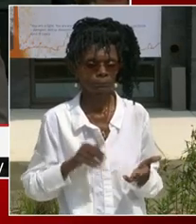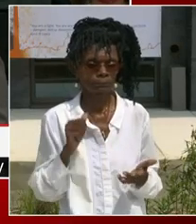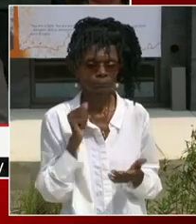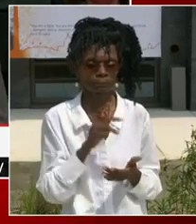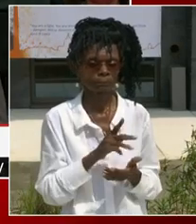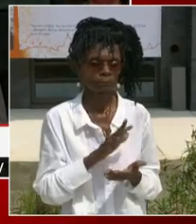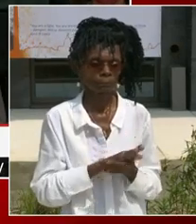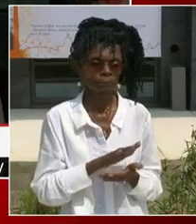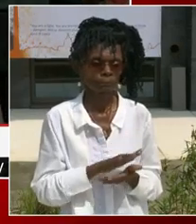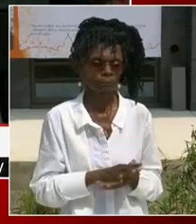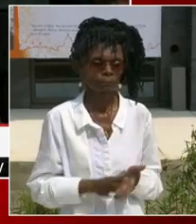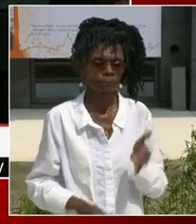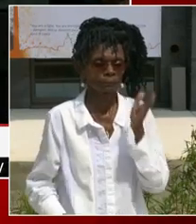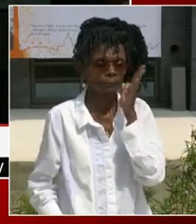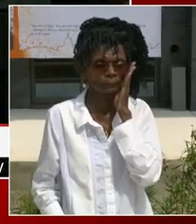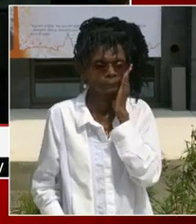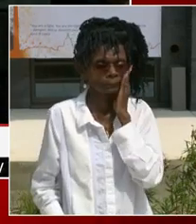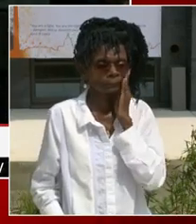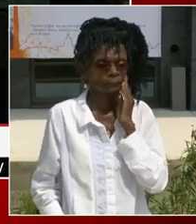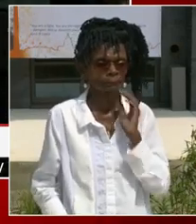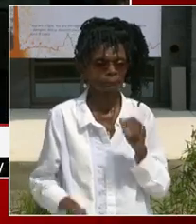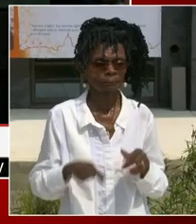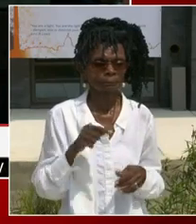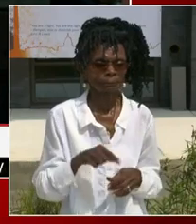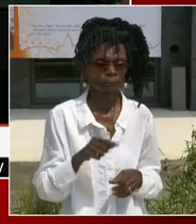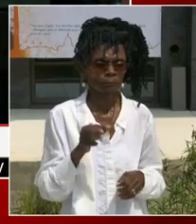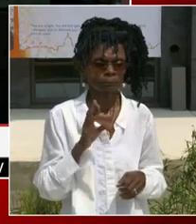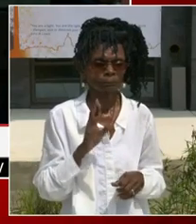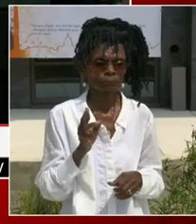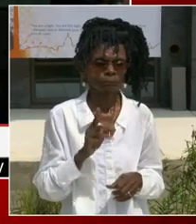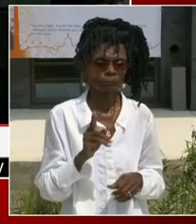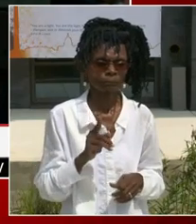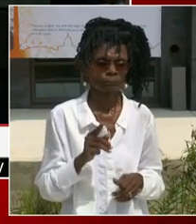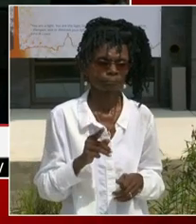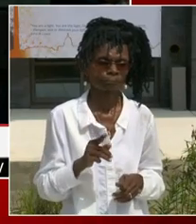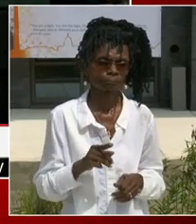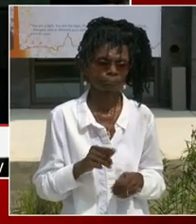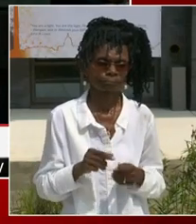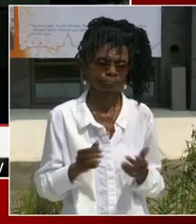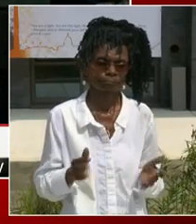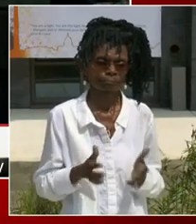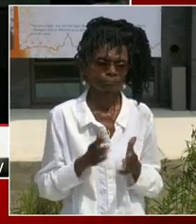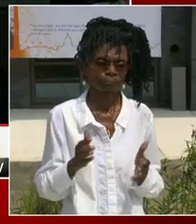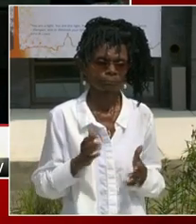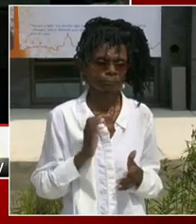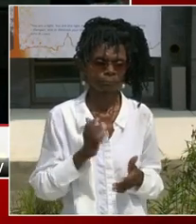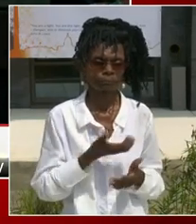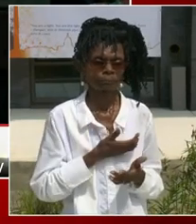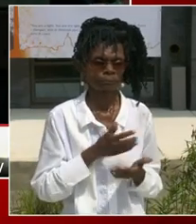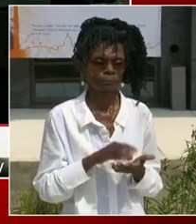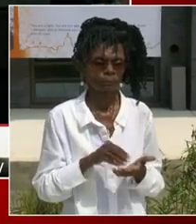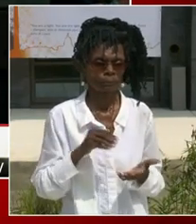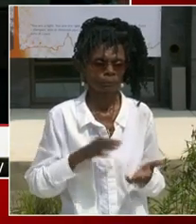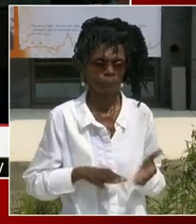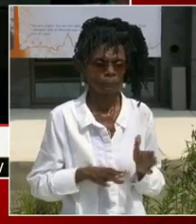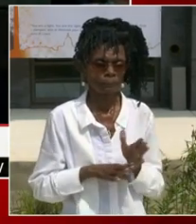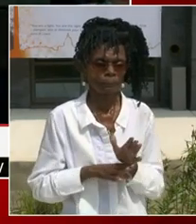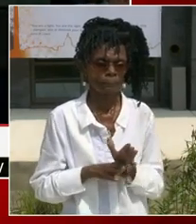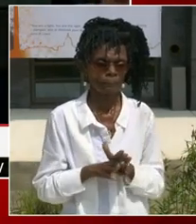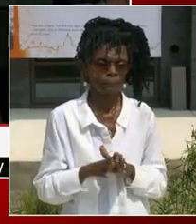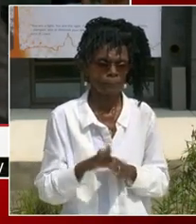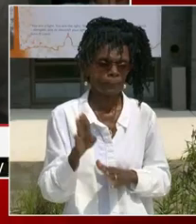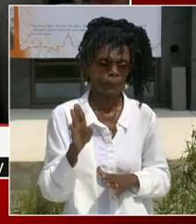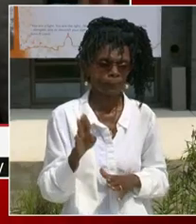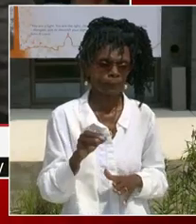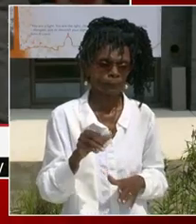where we develop our young people academically, socially, and emotionally is in our schools. Thank you so much to everyone.